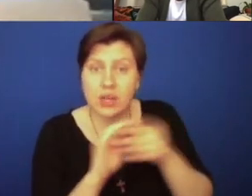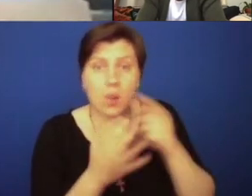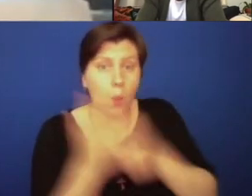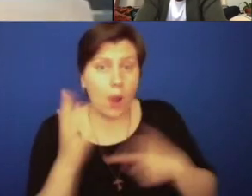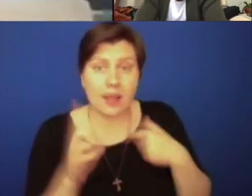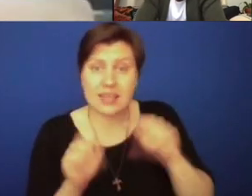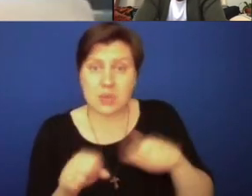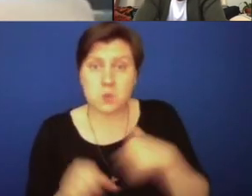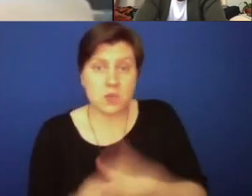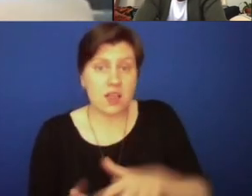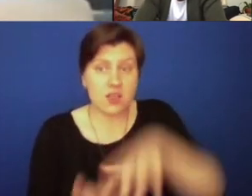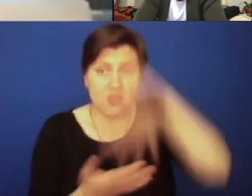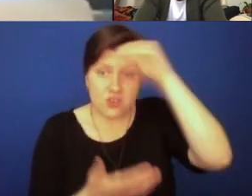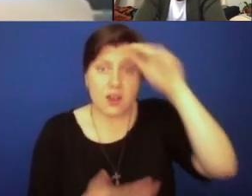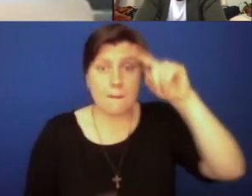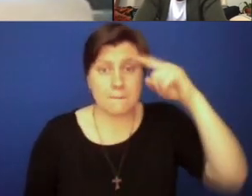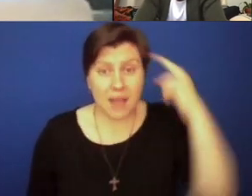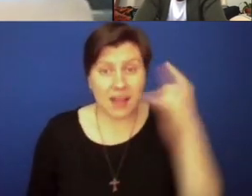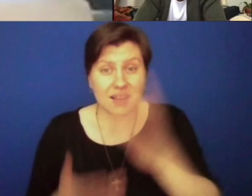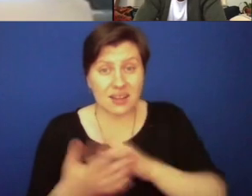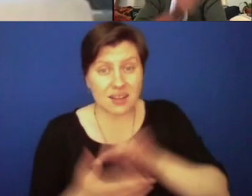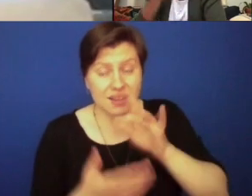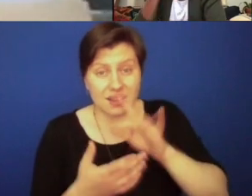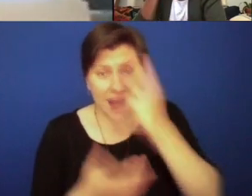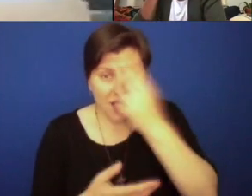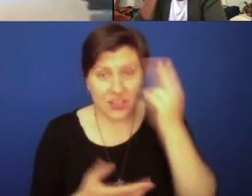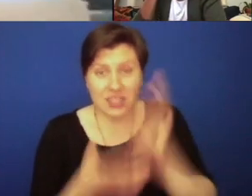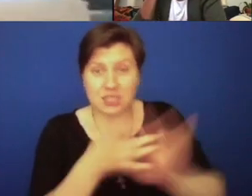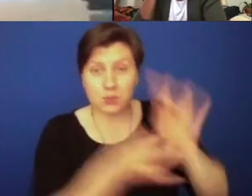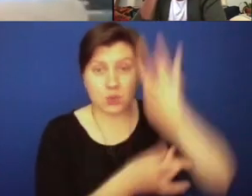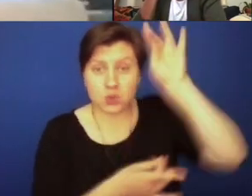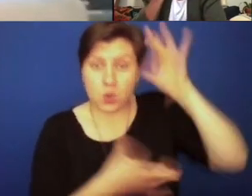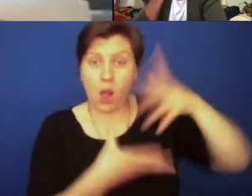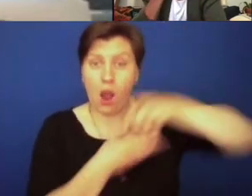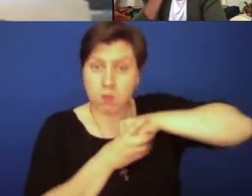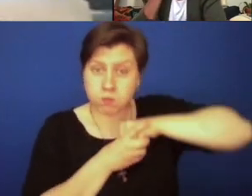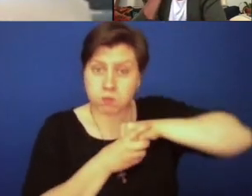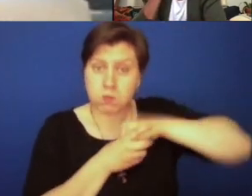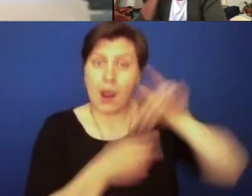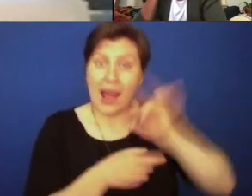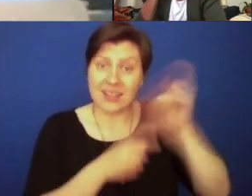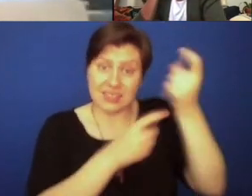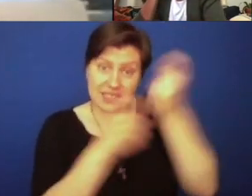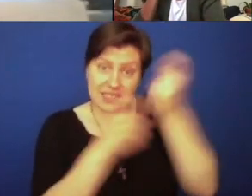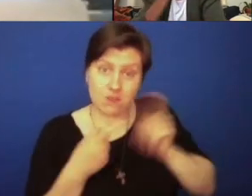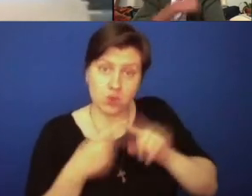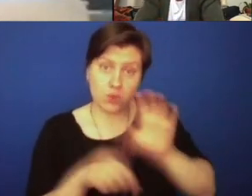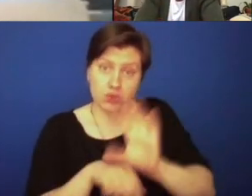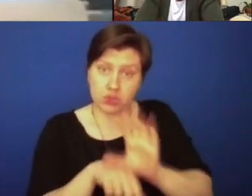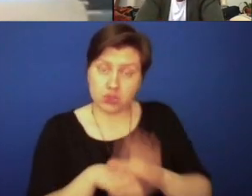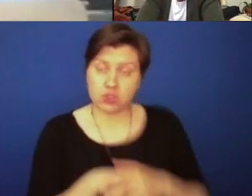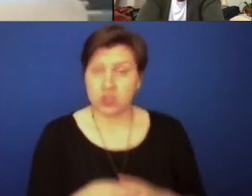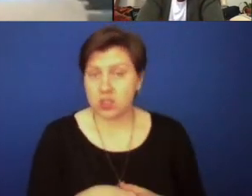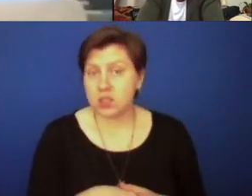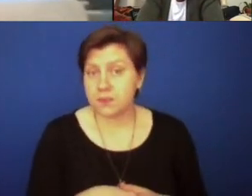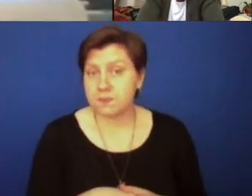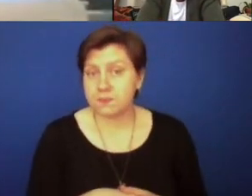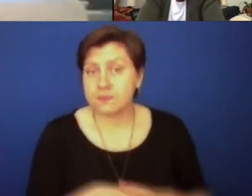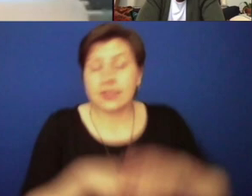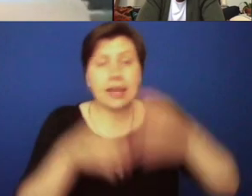incorporate their spirituality, Black spiritual, Black Catholic spirituality, as a gift to the church, which is for all of us.